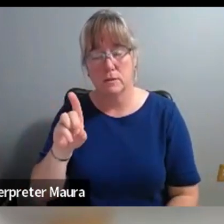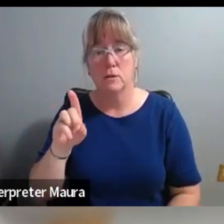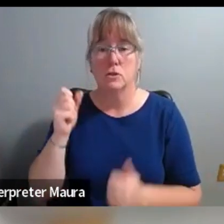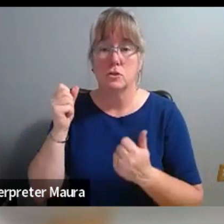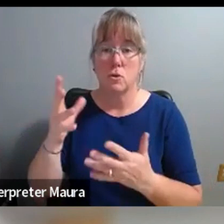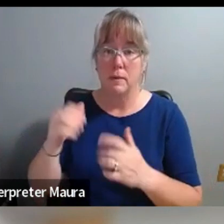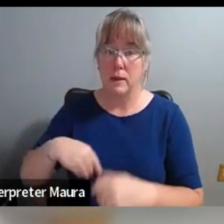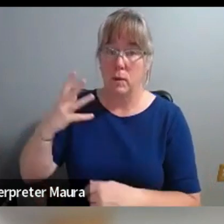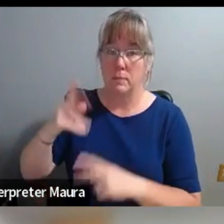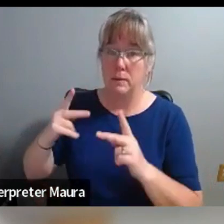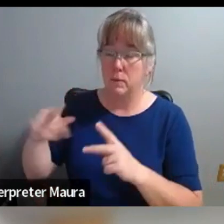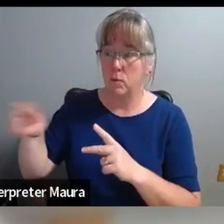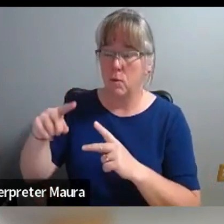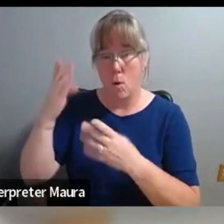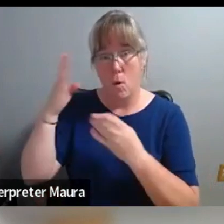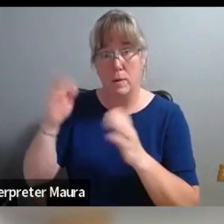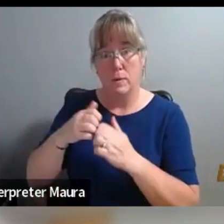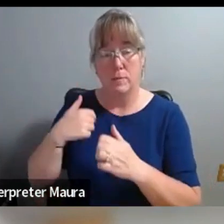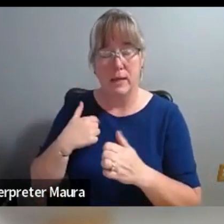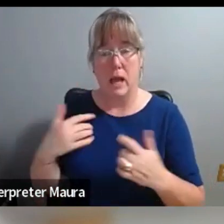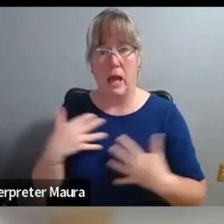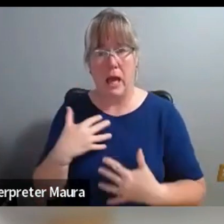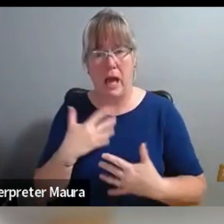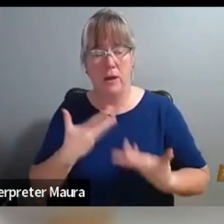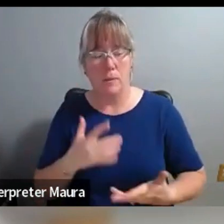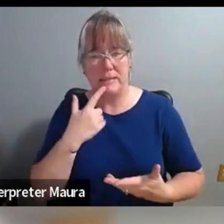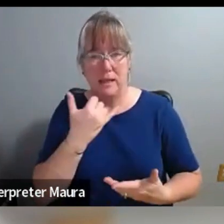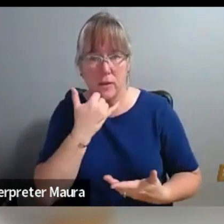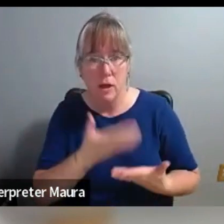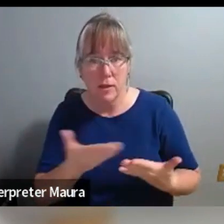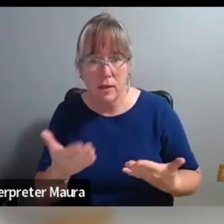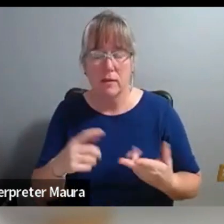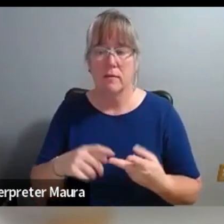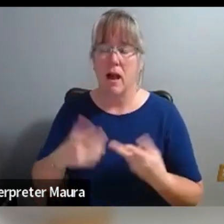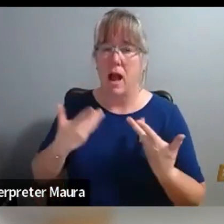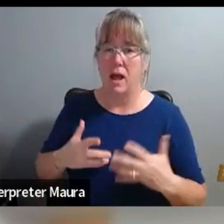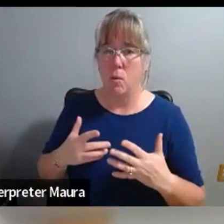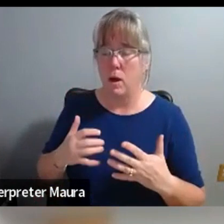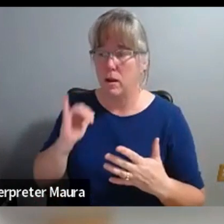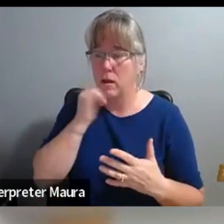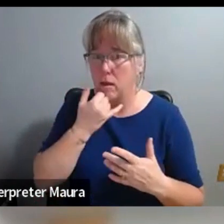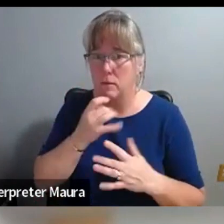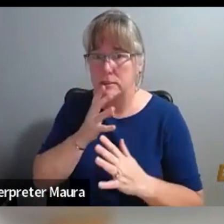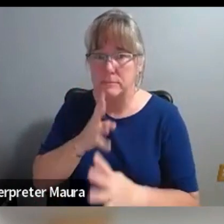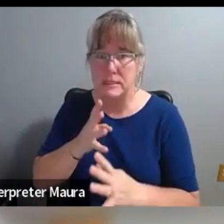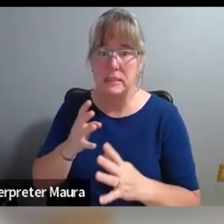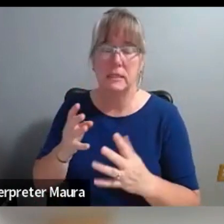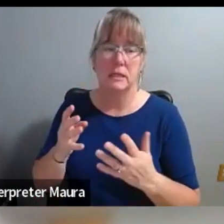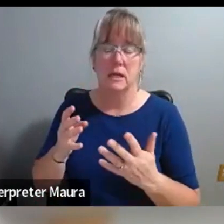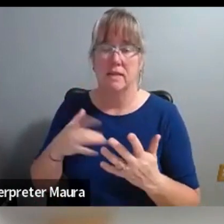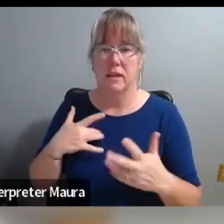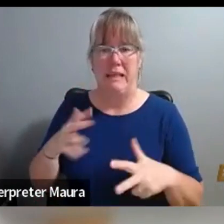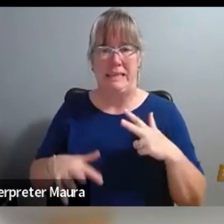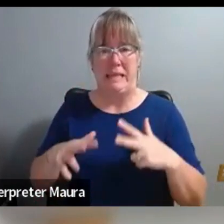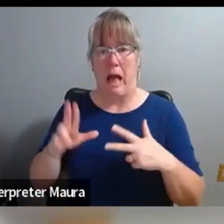me about feeling fearful of saying the wrong thing and not wanting to put their foot in their mouth and, you know, just really feeling